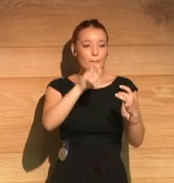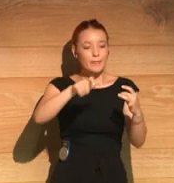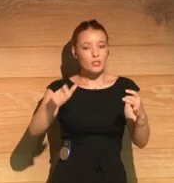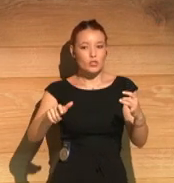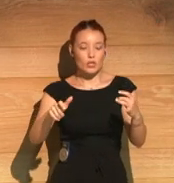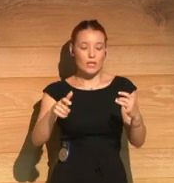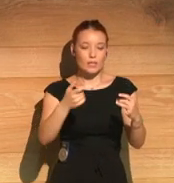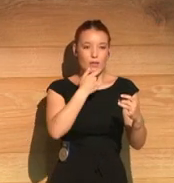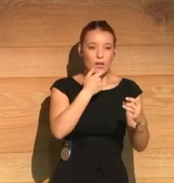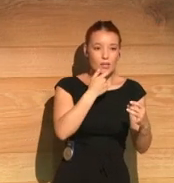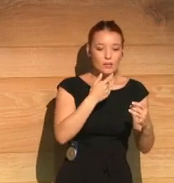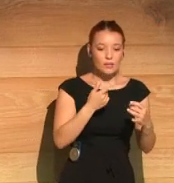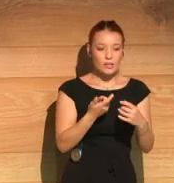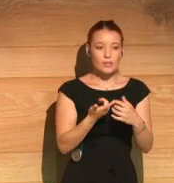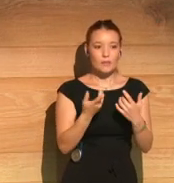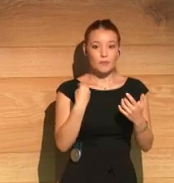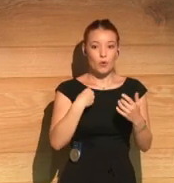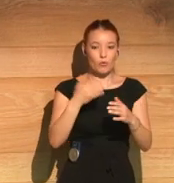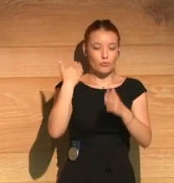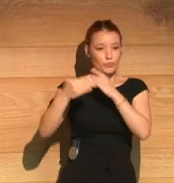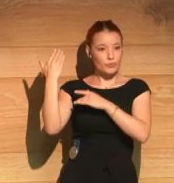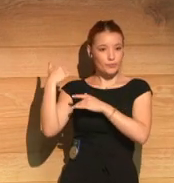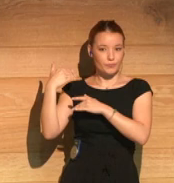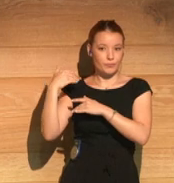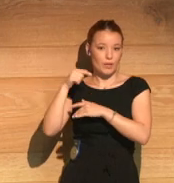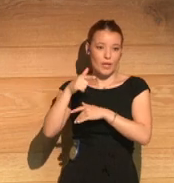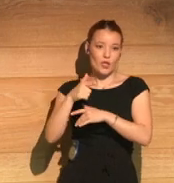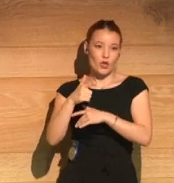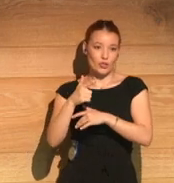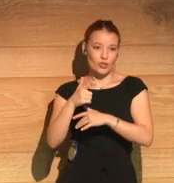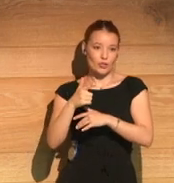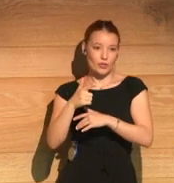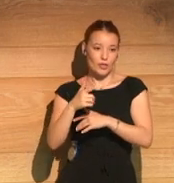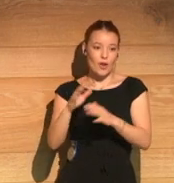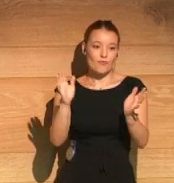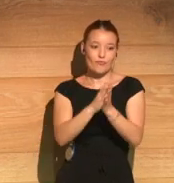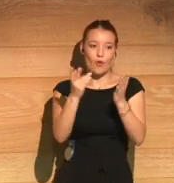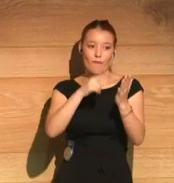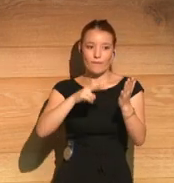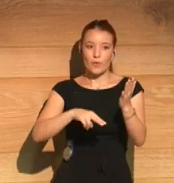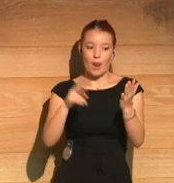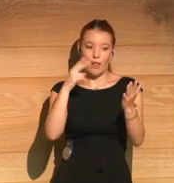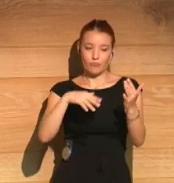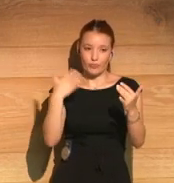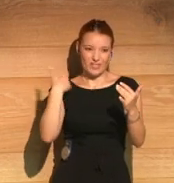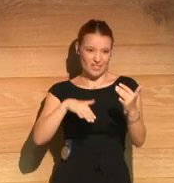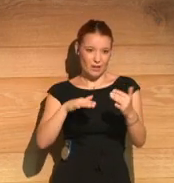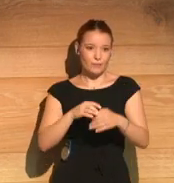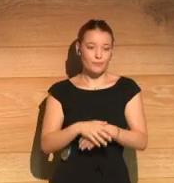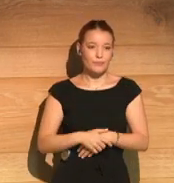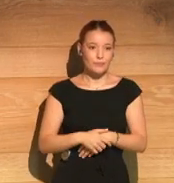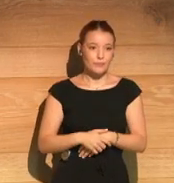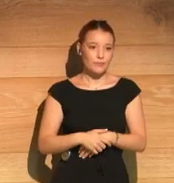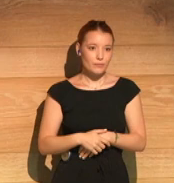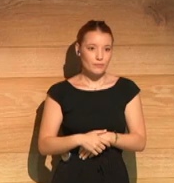readers in general who've been able to enjoy this novel and